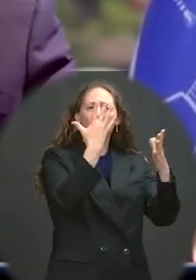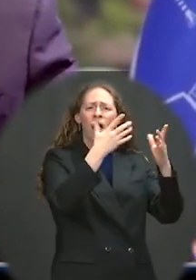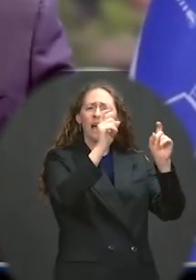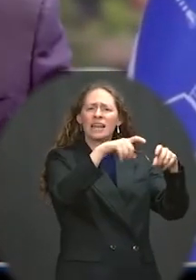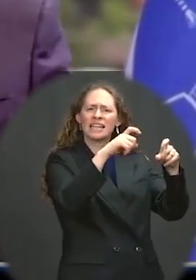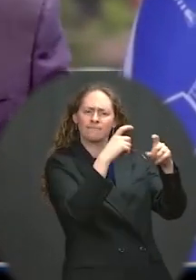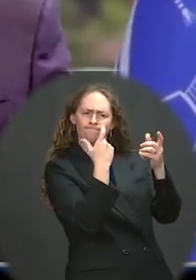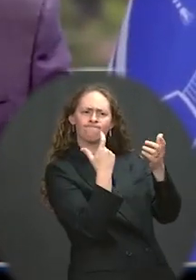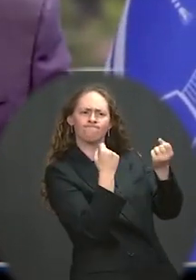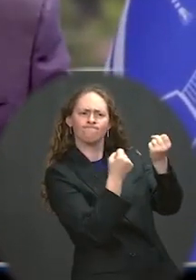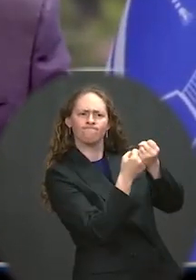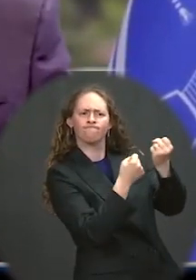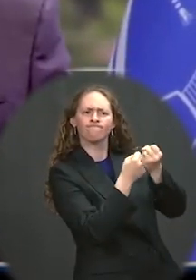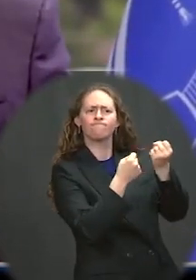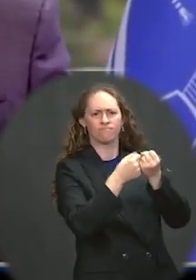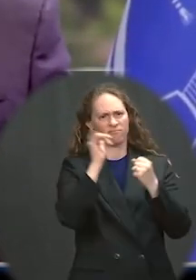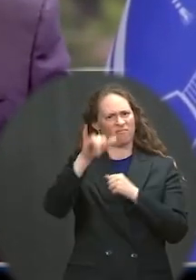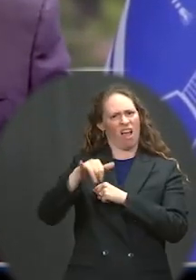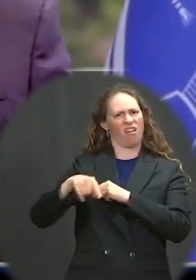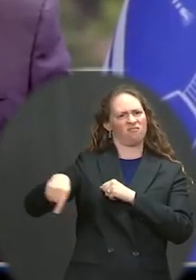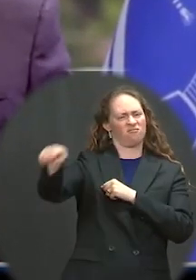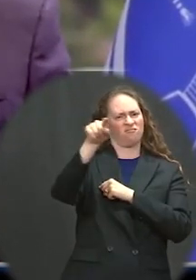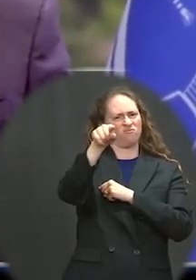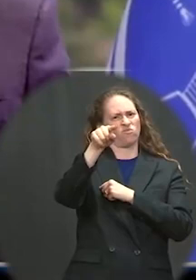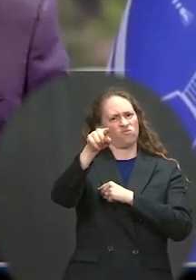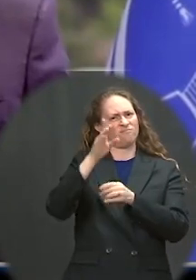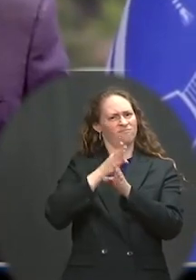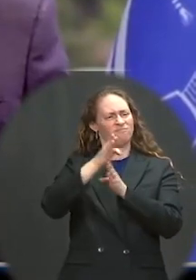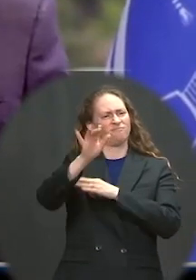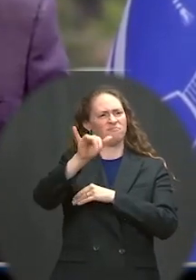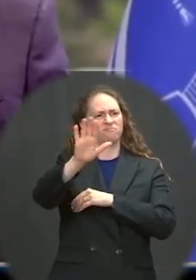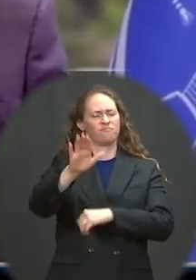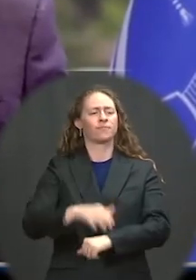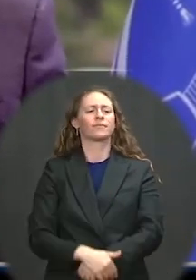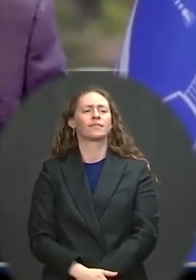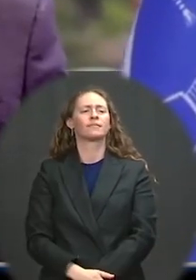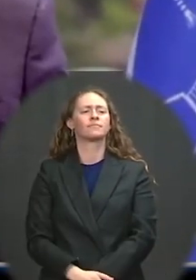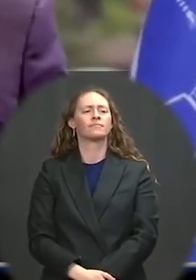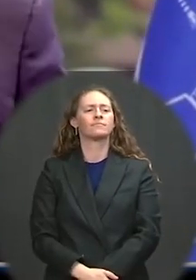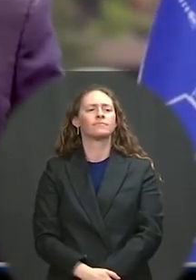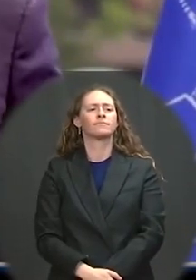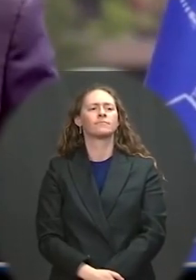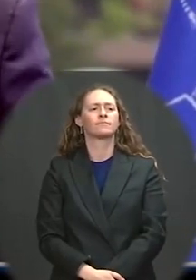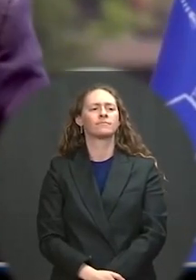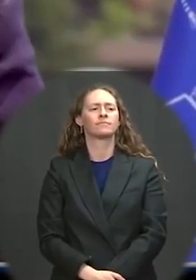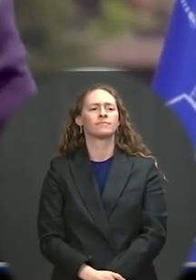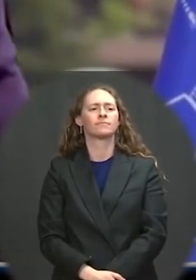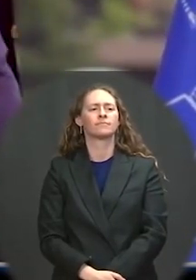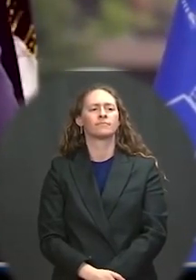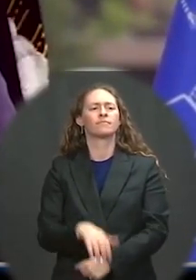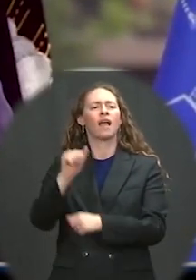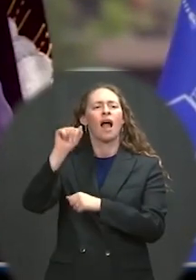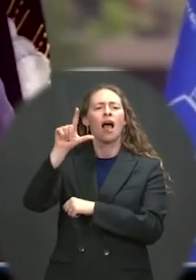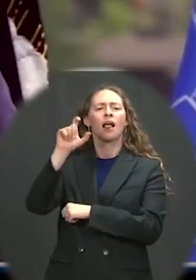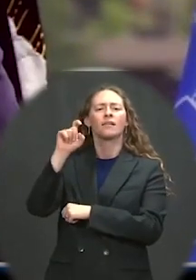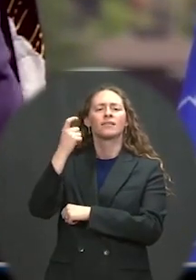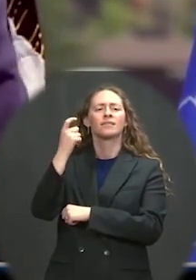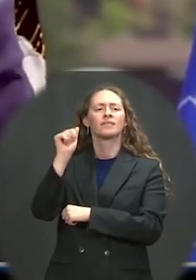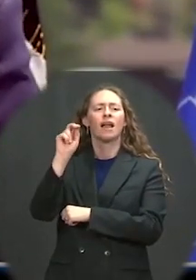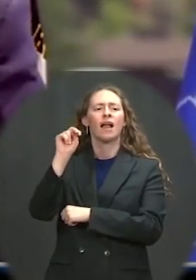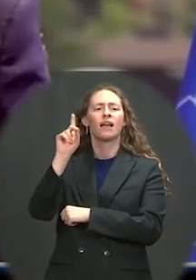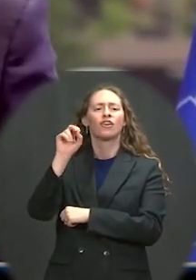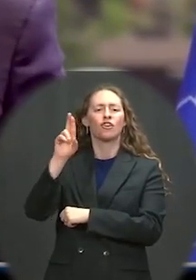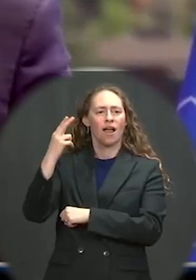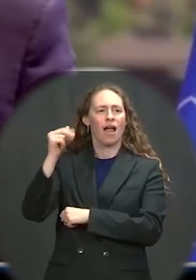Alexander Hamilton may have been among the first to champion the principle that economic security is